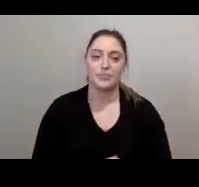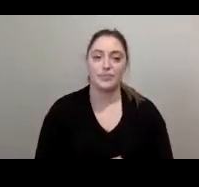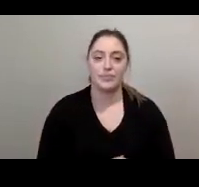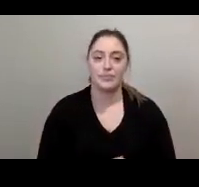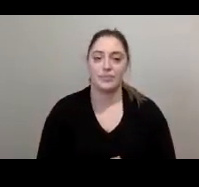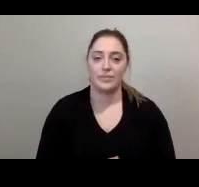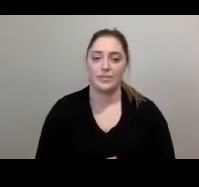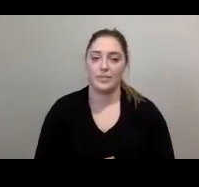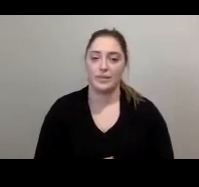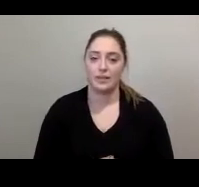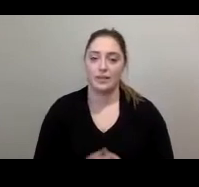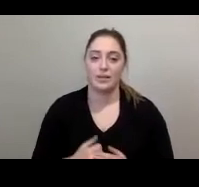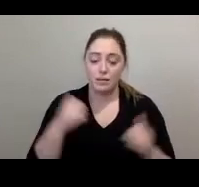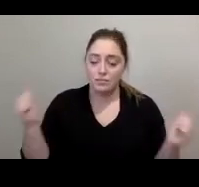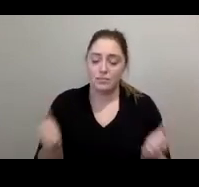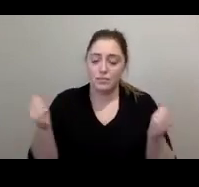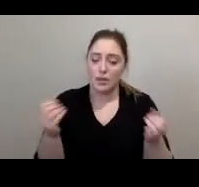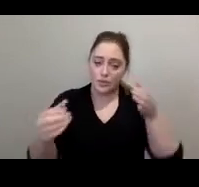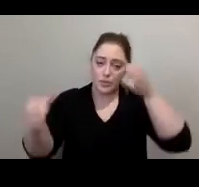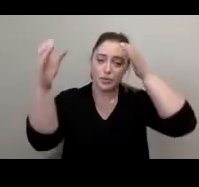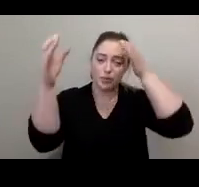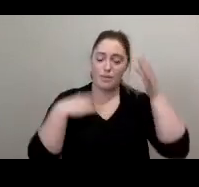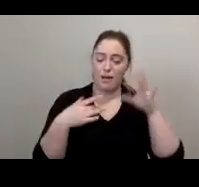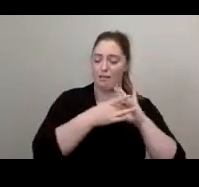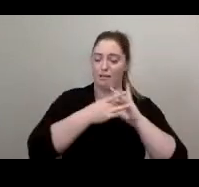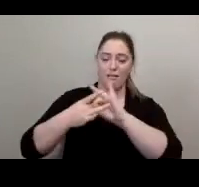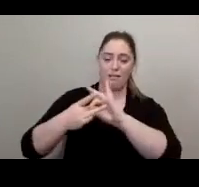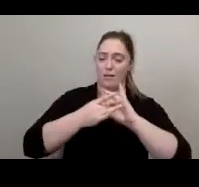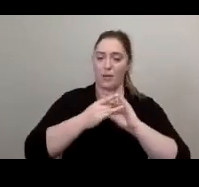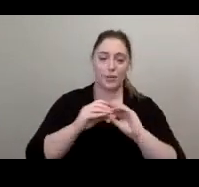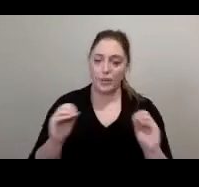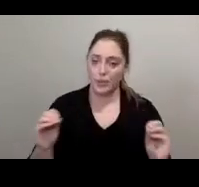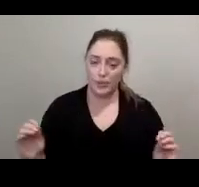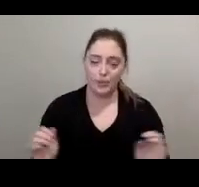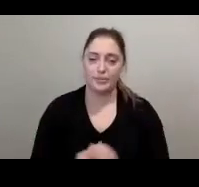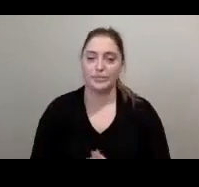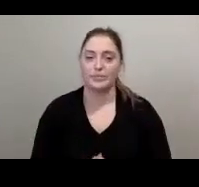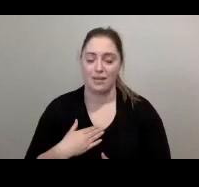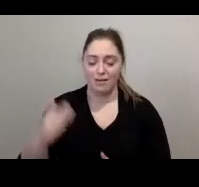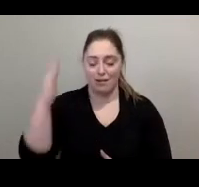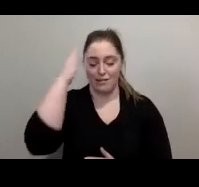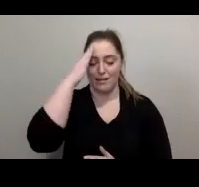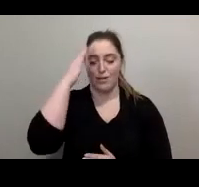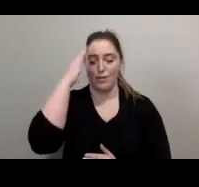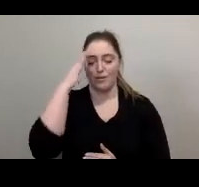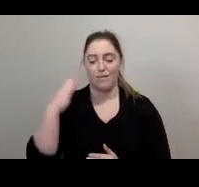i don't